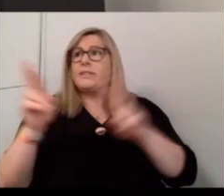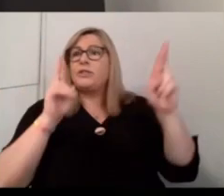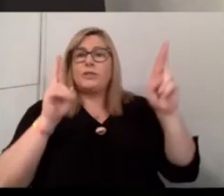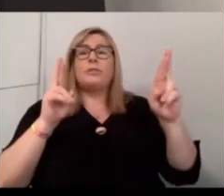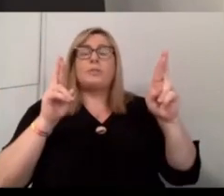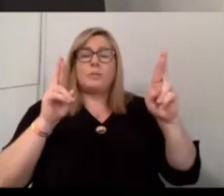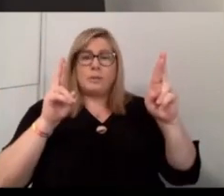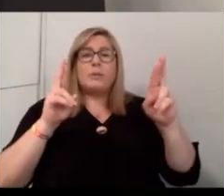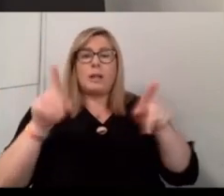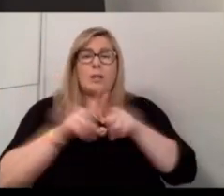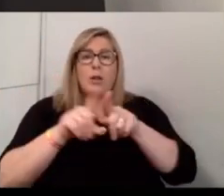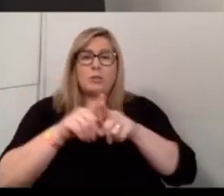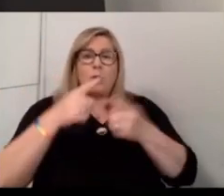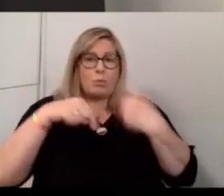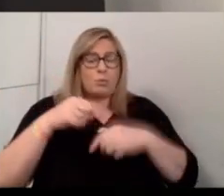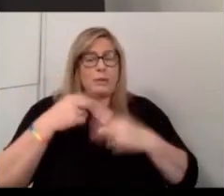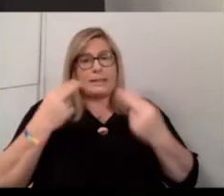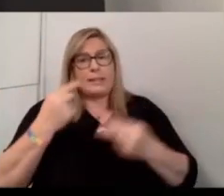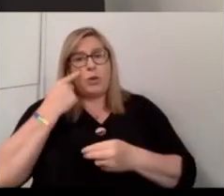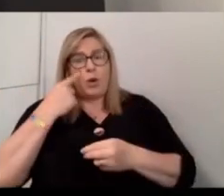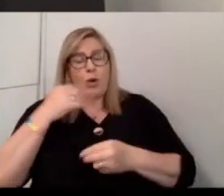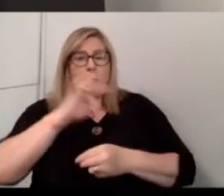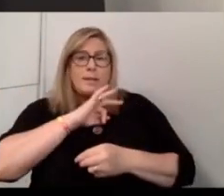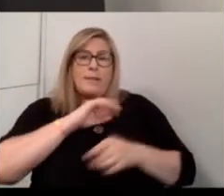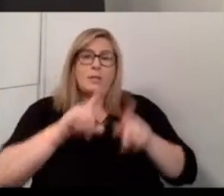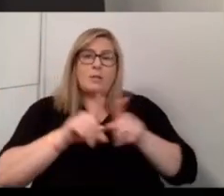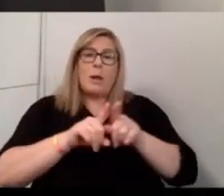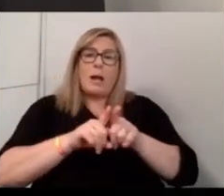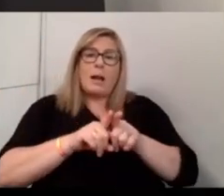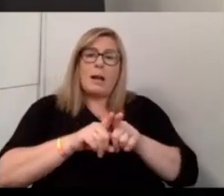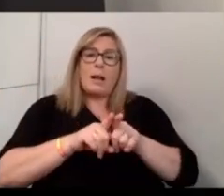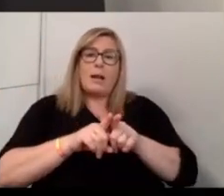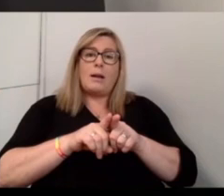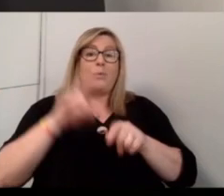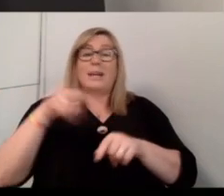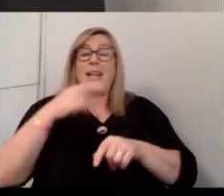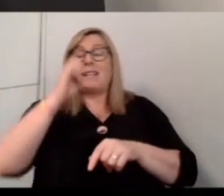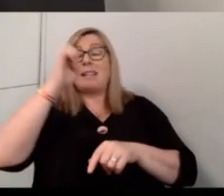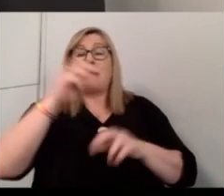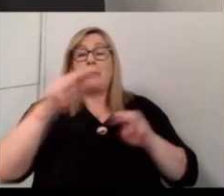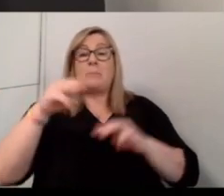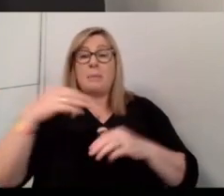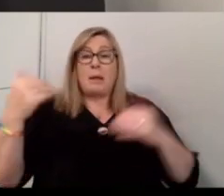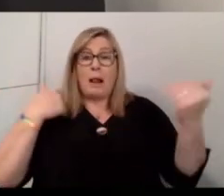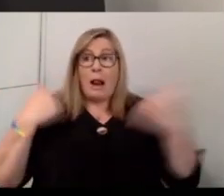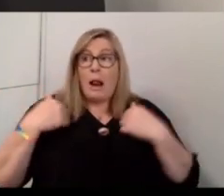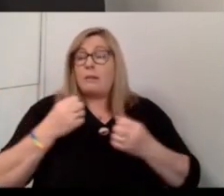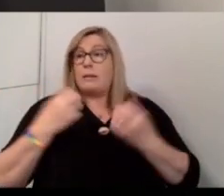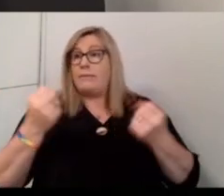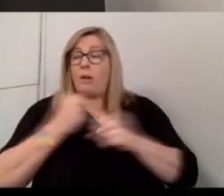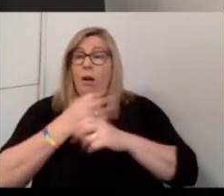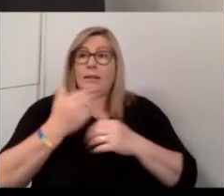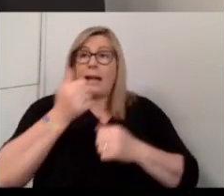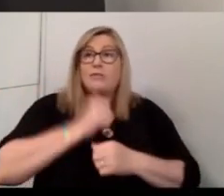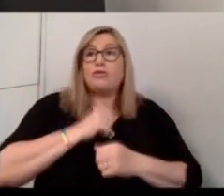looking, we have to always look at ourselves as well. And we can't expect people to come to us with all the answers, all the information. So we have to